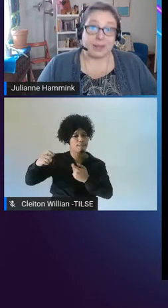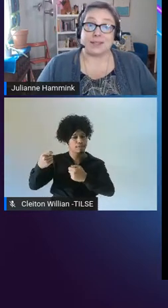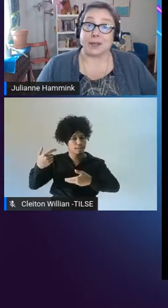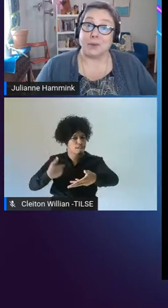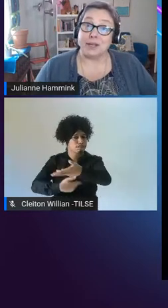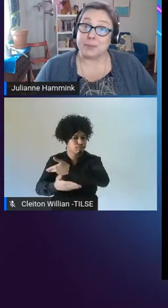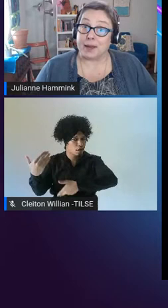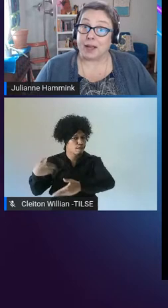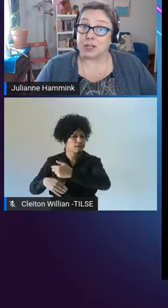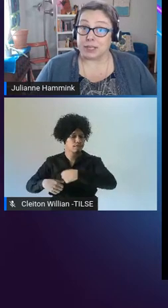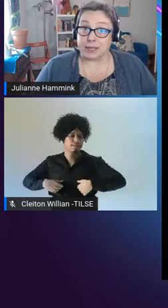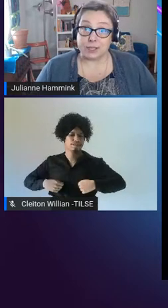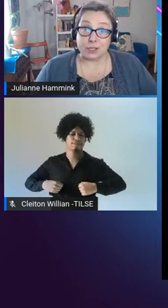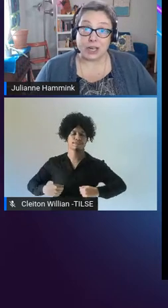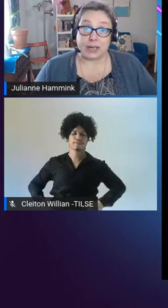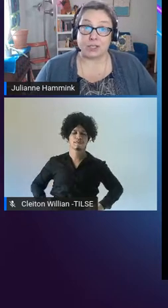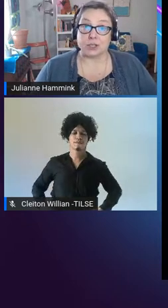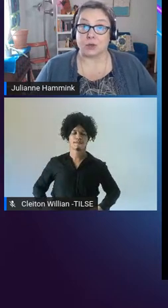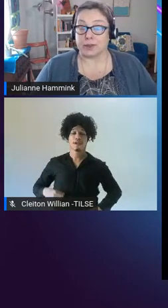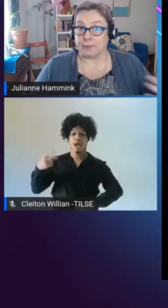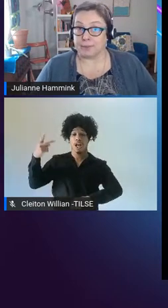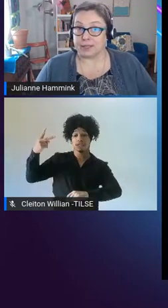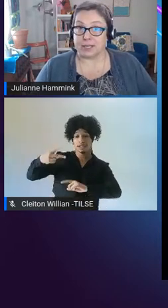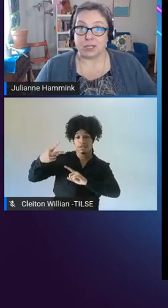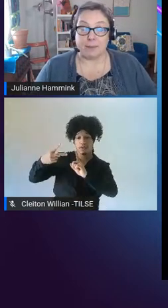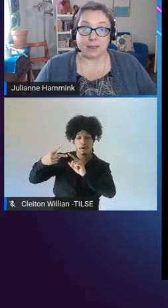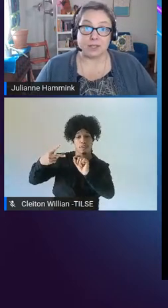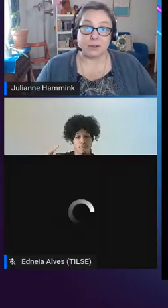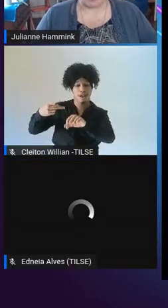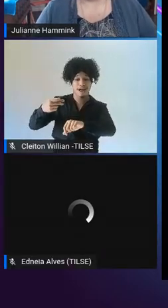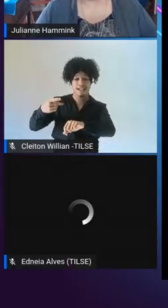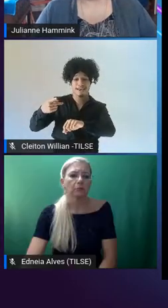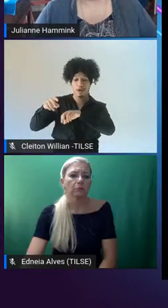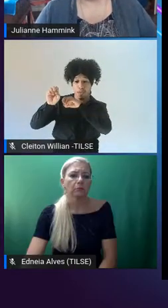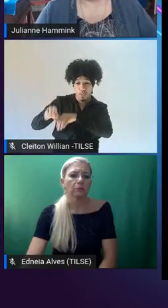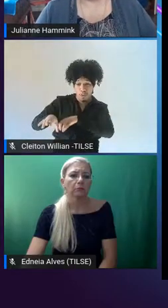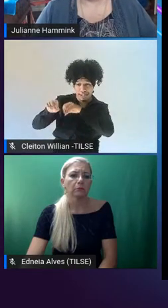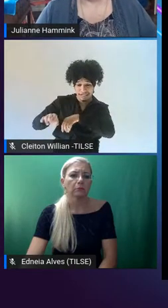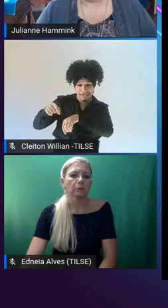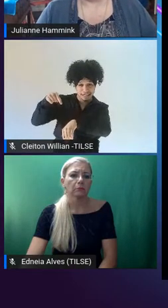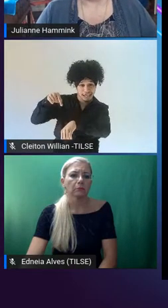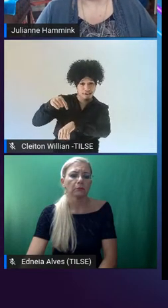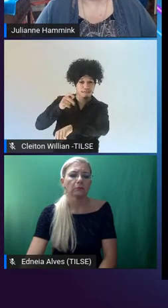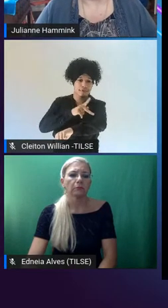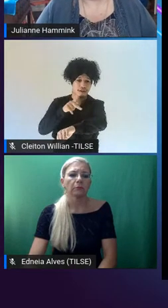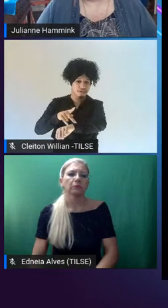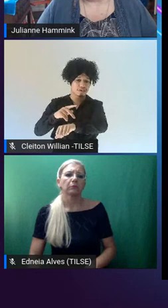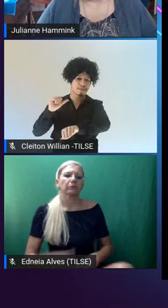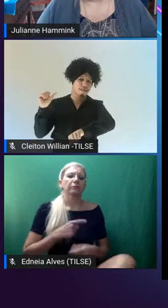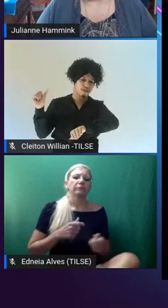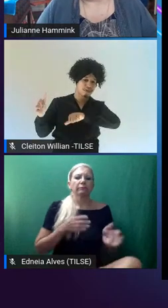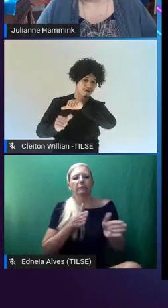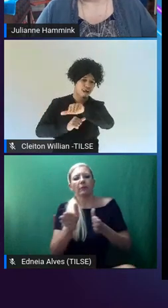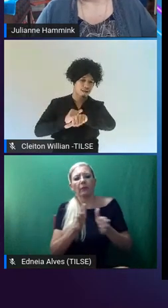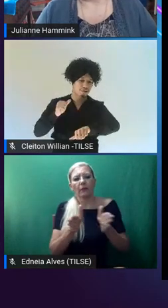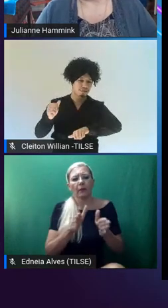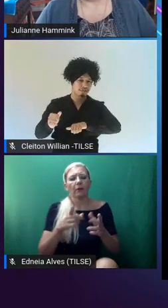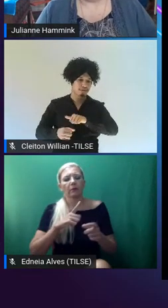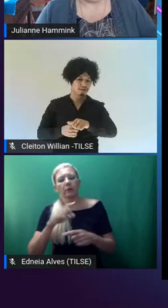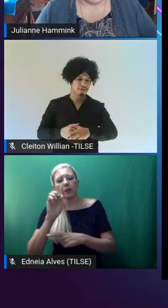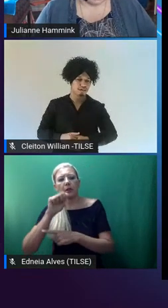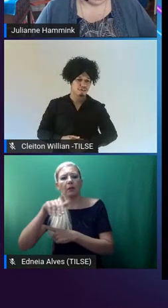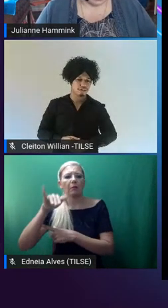And second one is pedagogy needs to change. So, the teaching methods involved in EMI need to be different